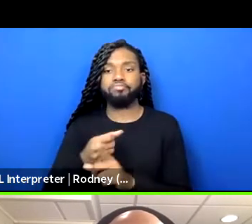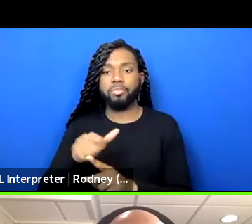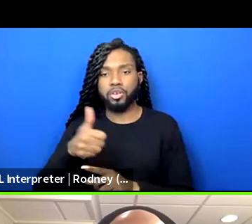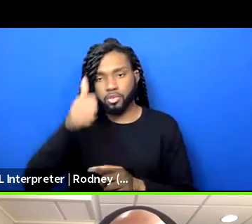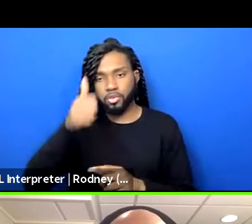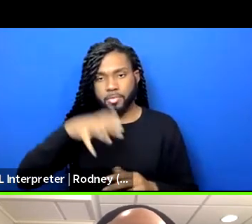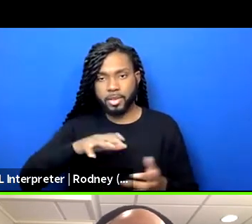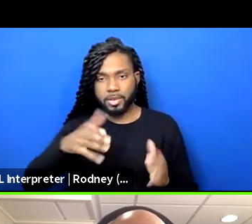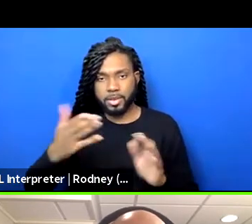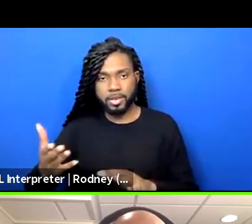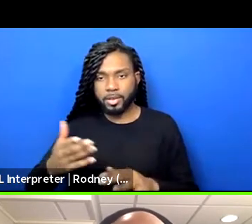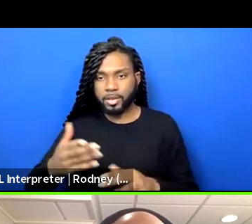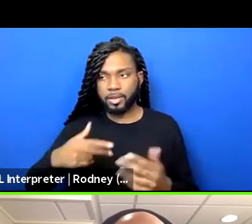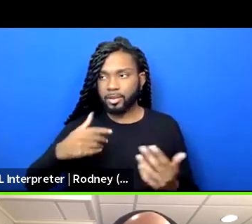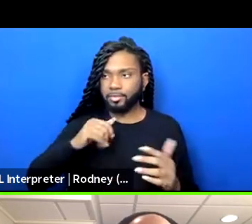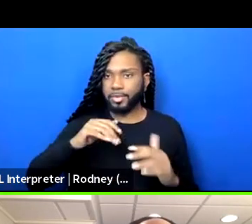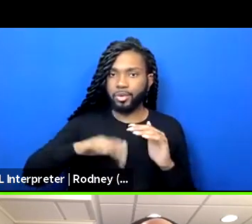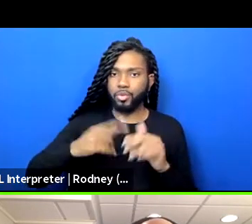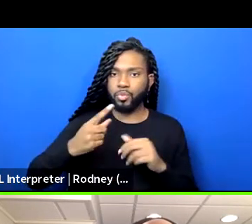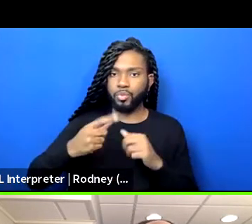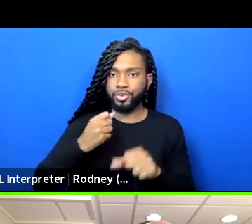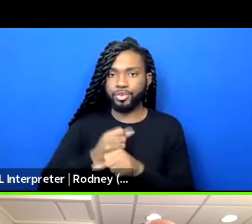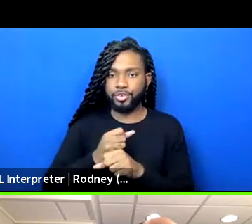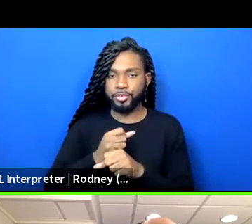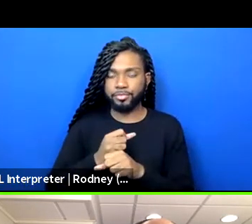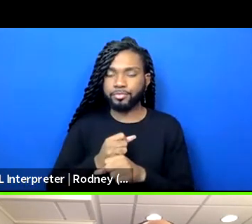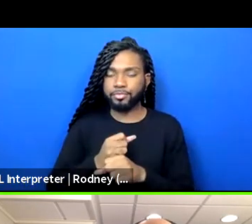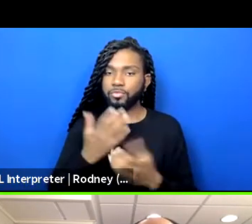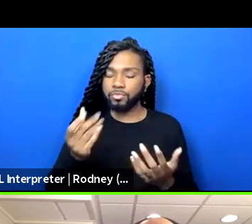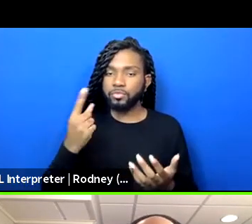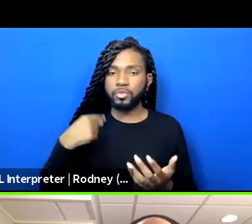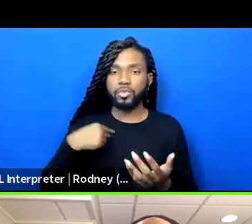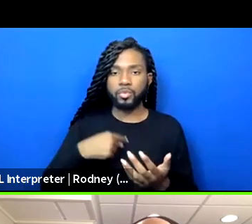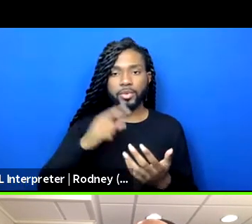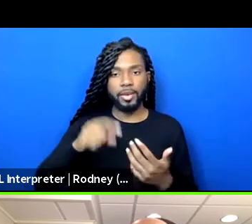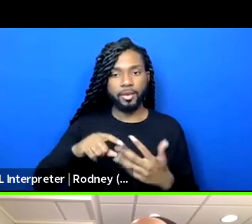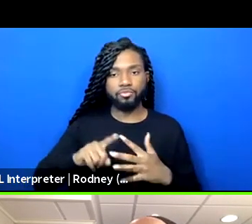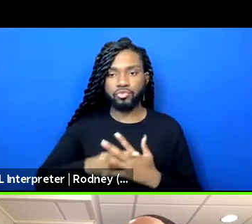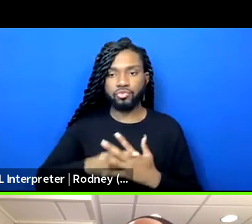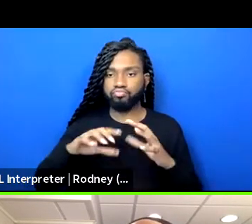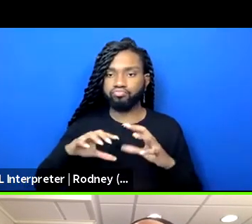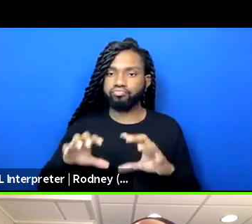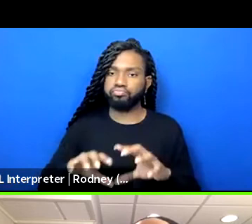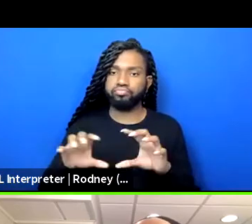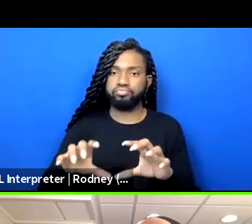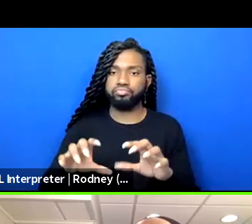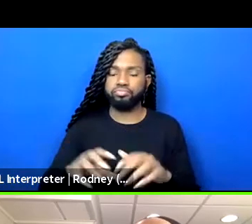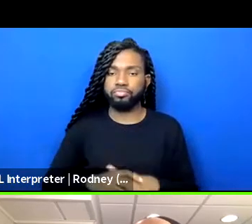Right? That didn't even take a year. And so we've got to move things to action. So